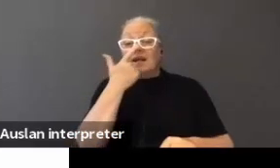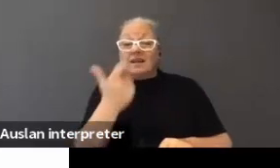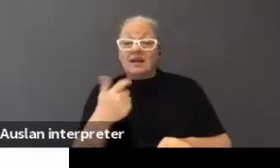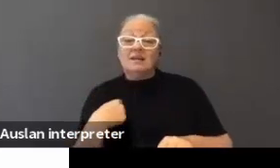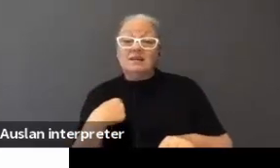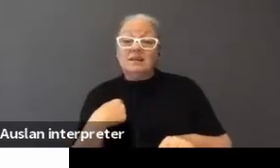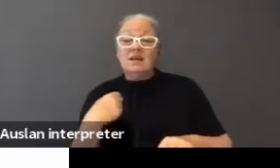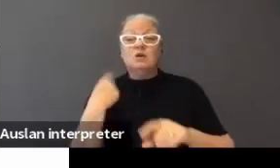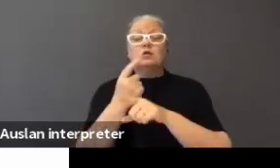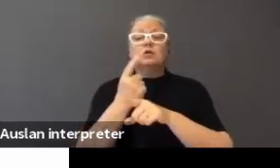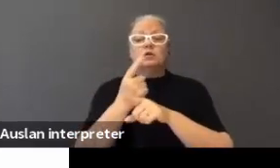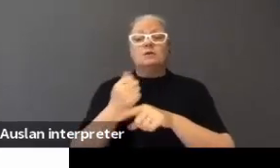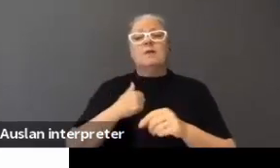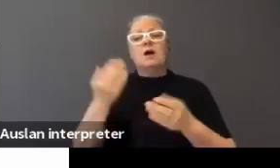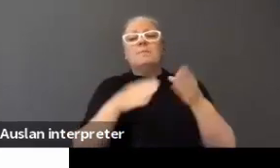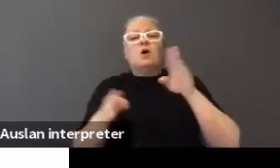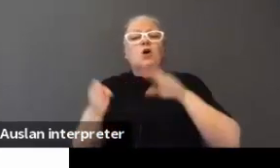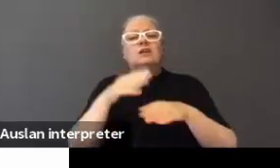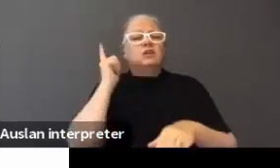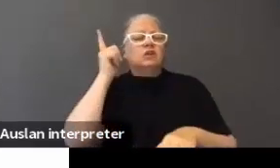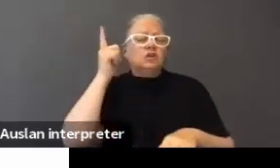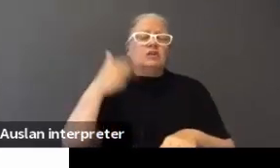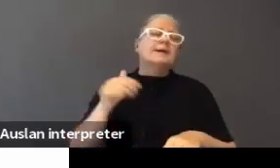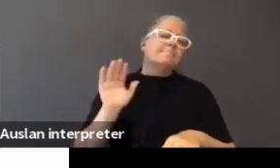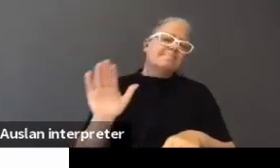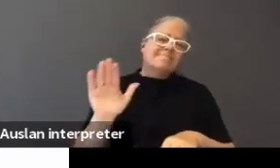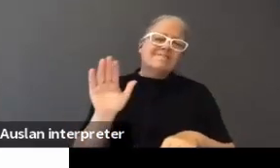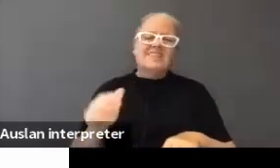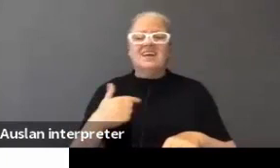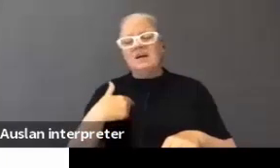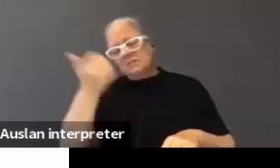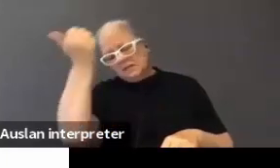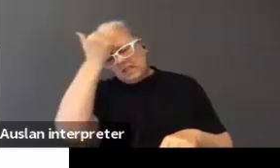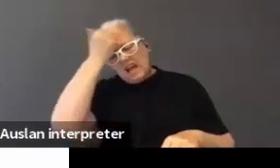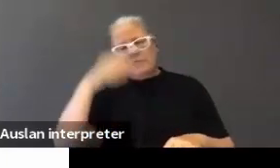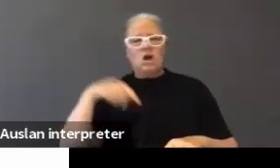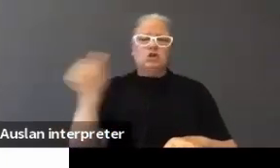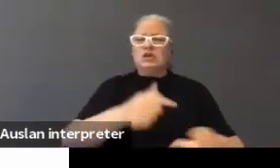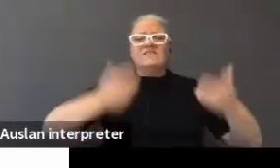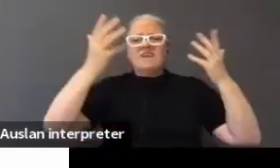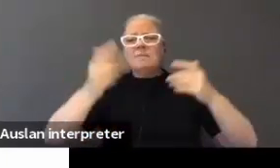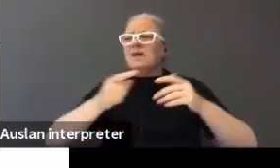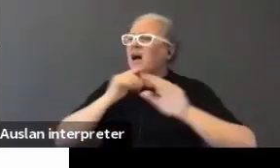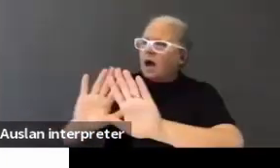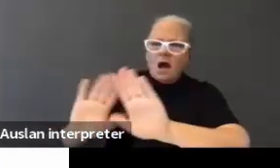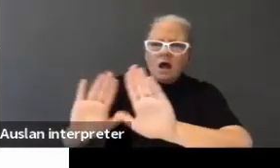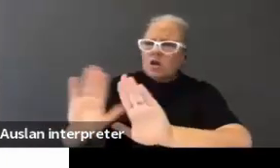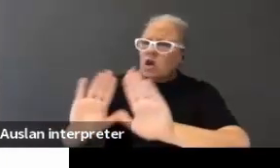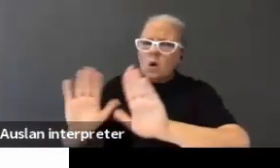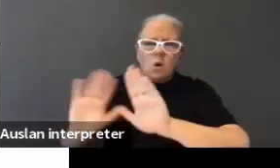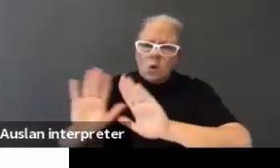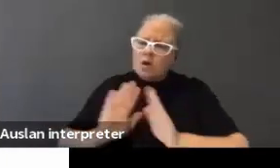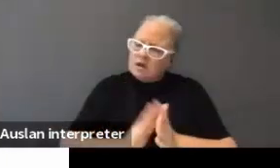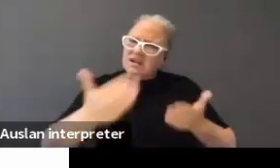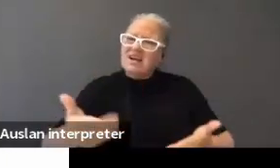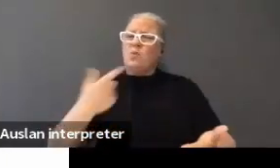I talked to my biology teacher and I said, I've just become dumb as well. I might as well quit. And she said, well, no. And we opened the textbook and